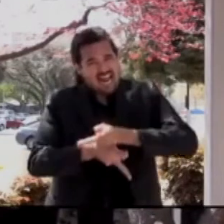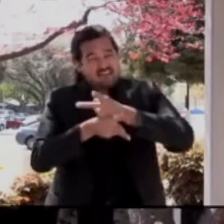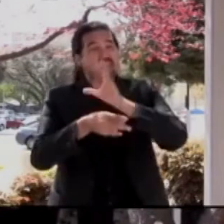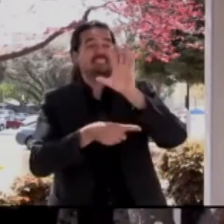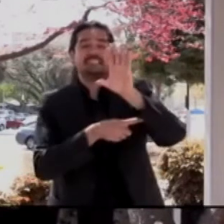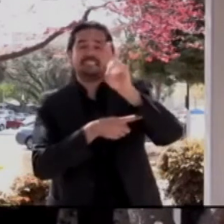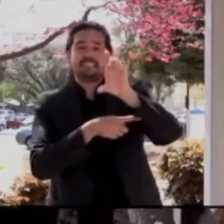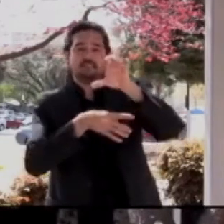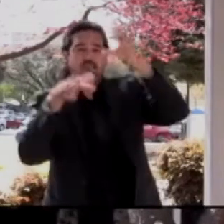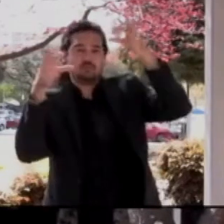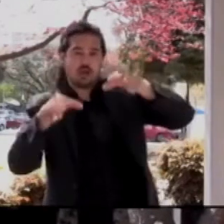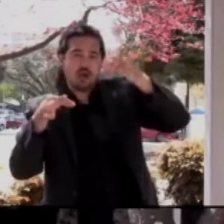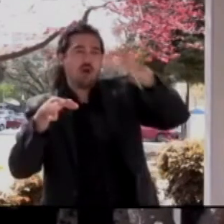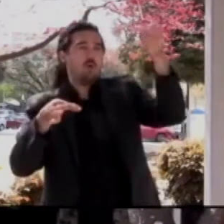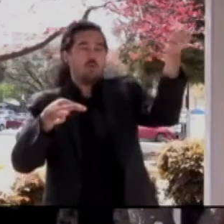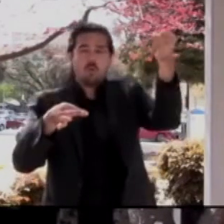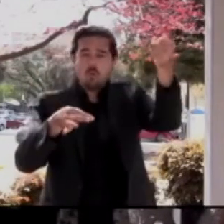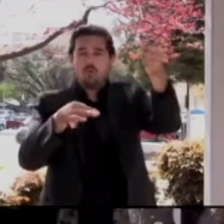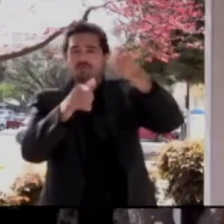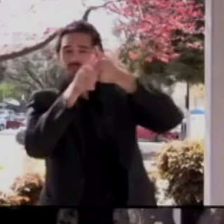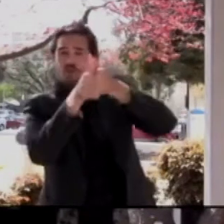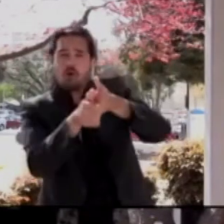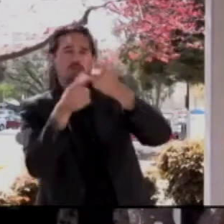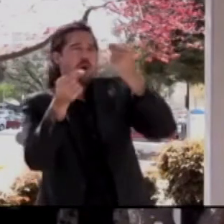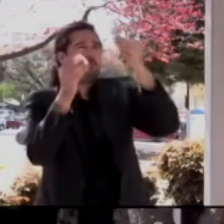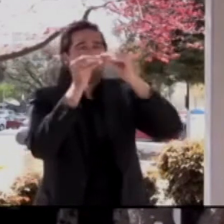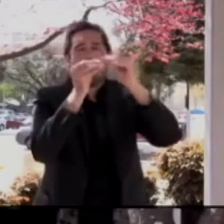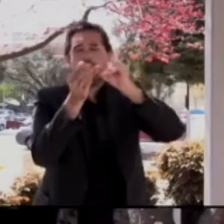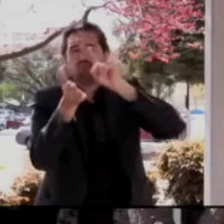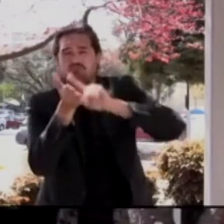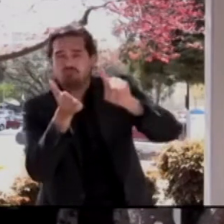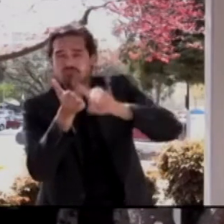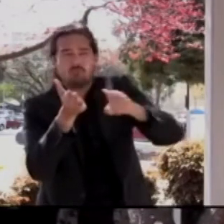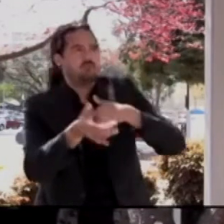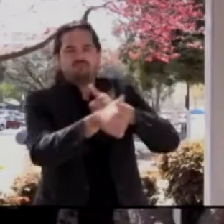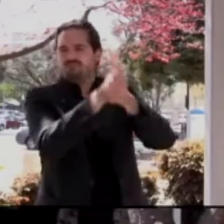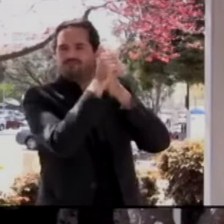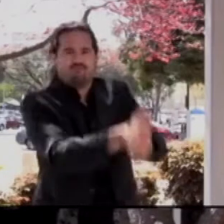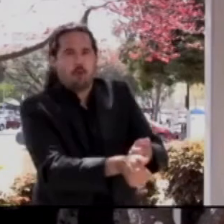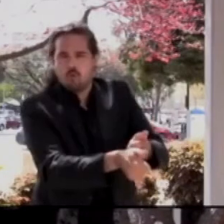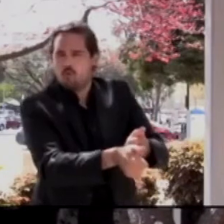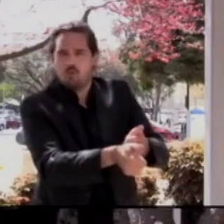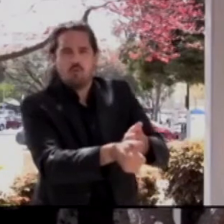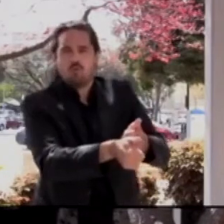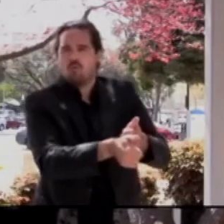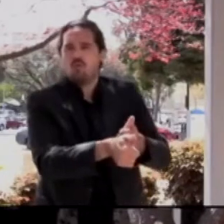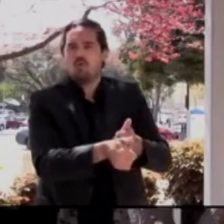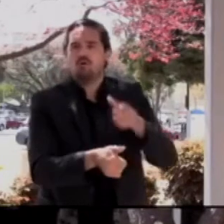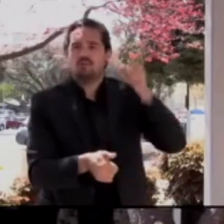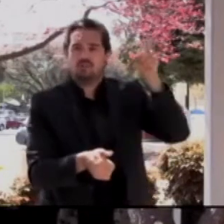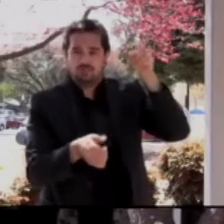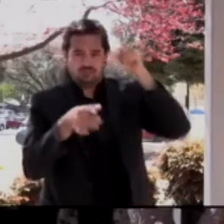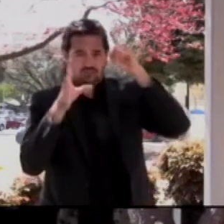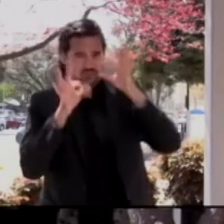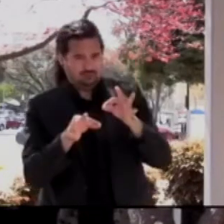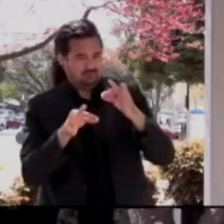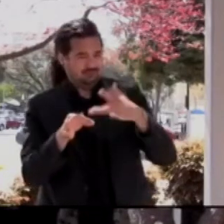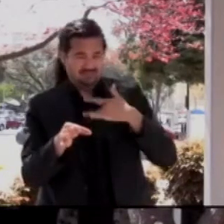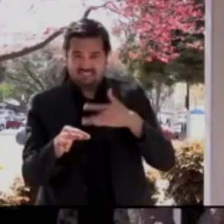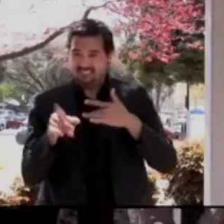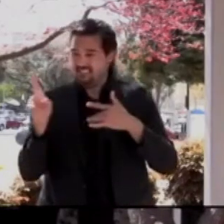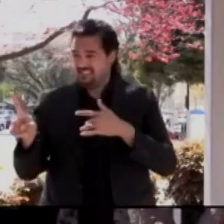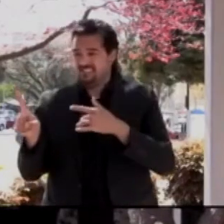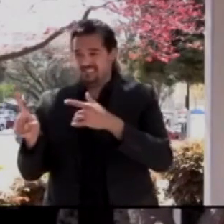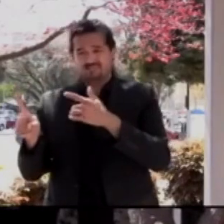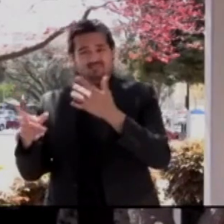continue evaluating the data and determine if it continues to be something that we should hold